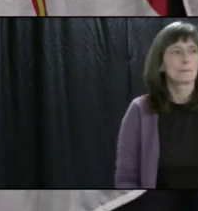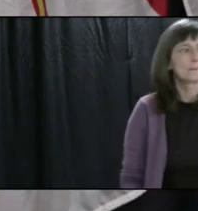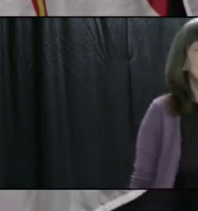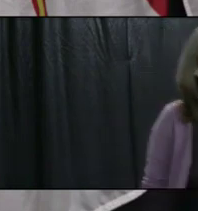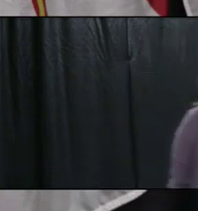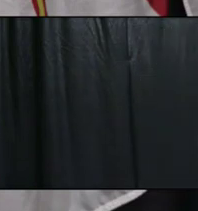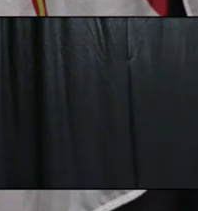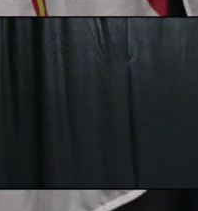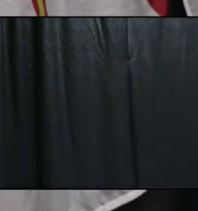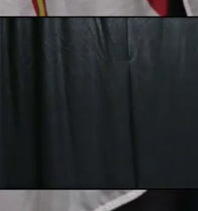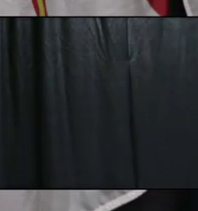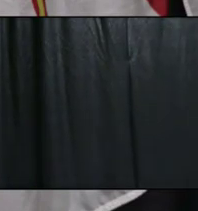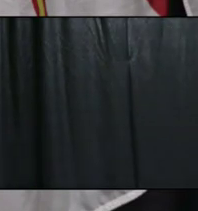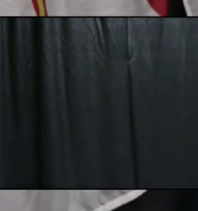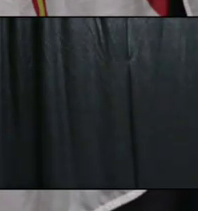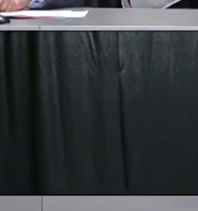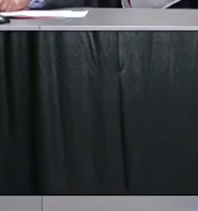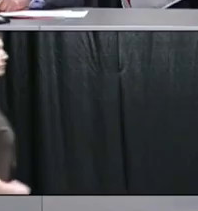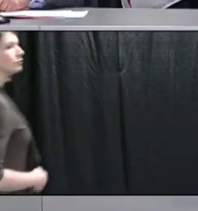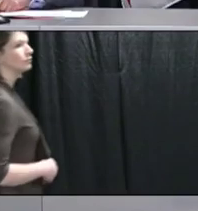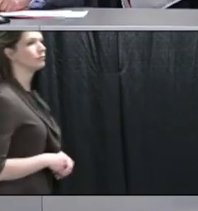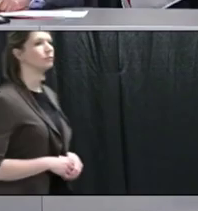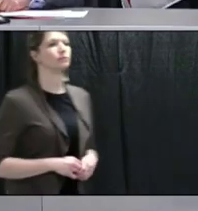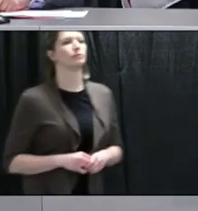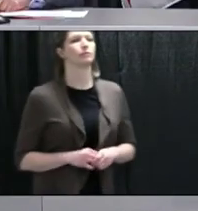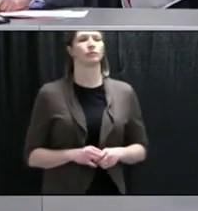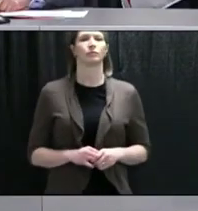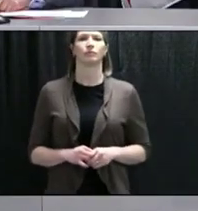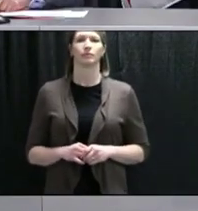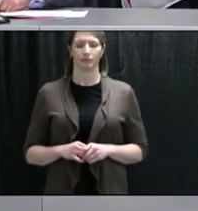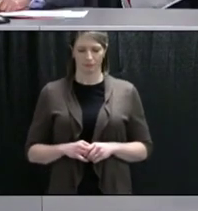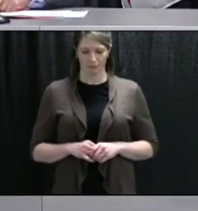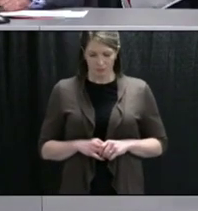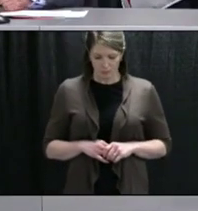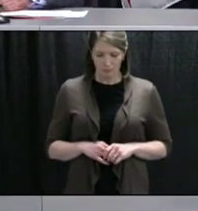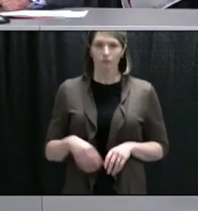Our next questions are from Drew Brown of The Independence. Please go ahead.